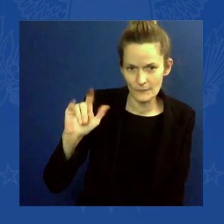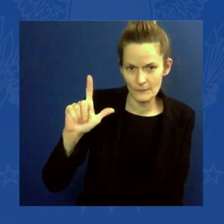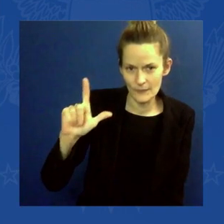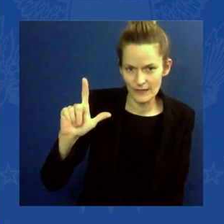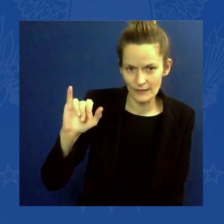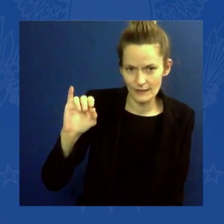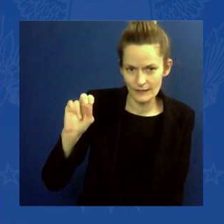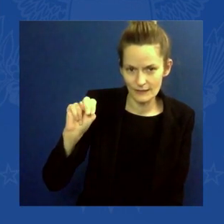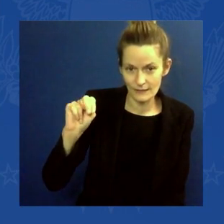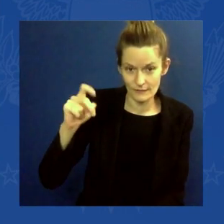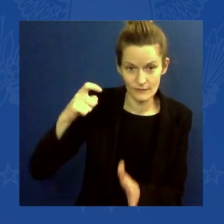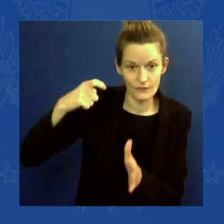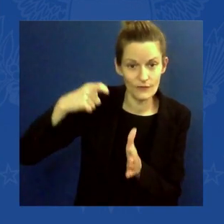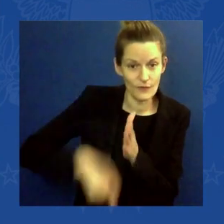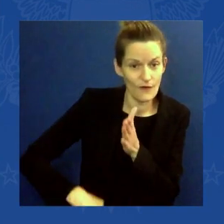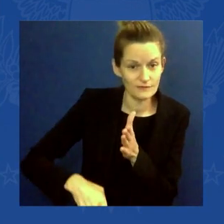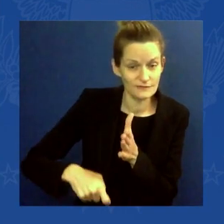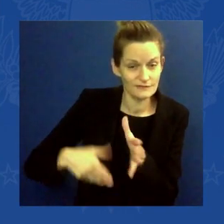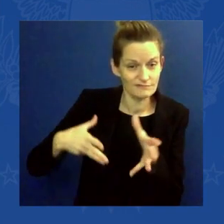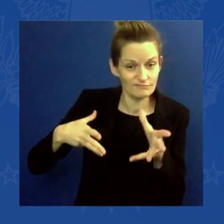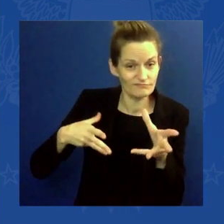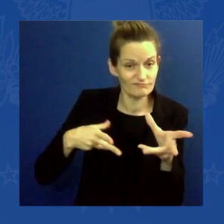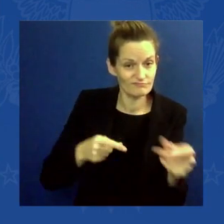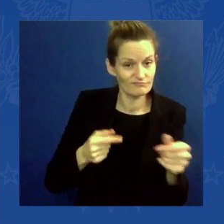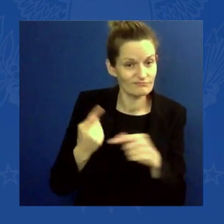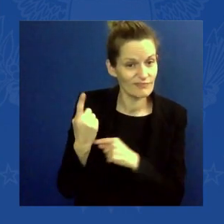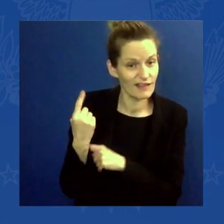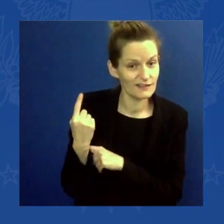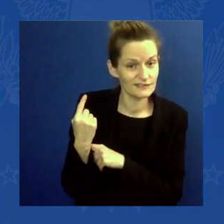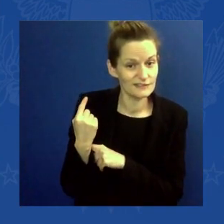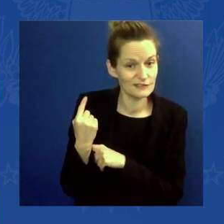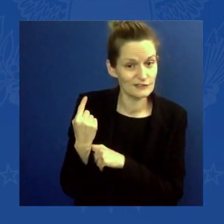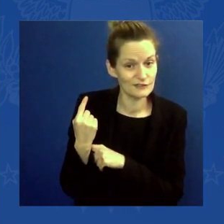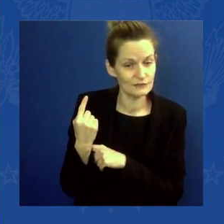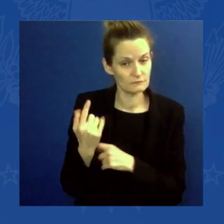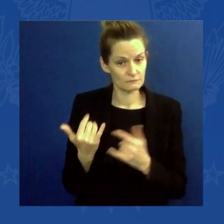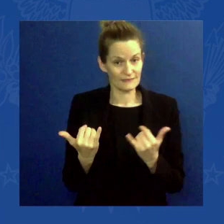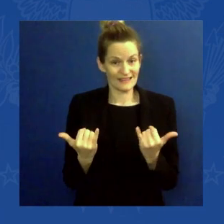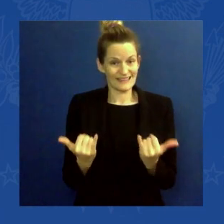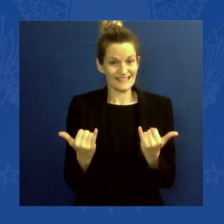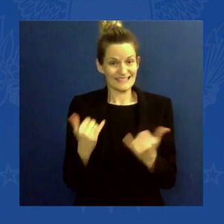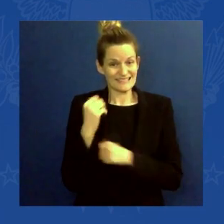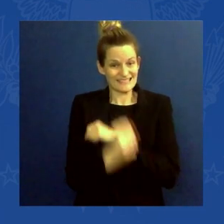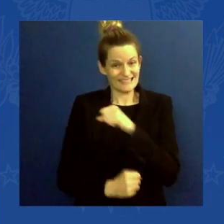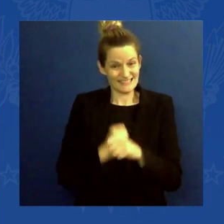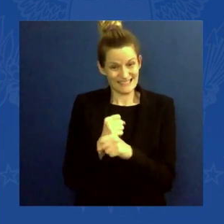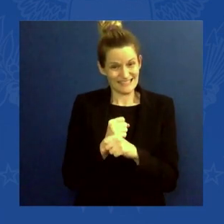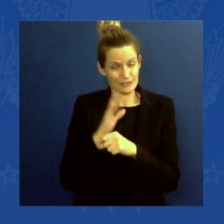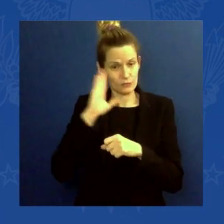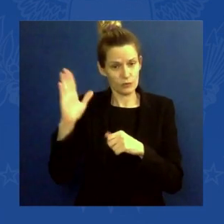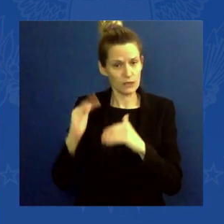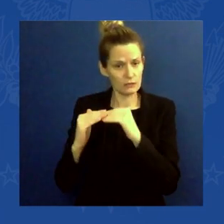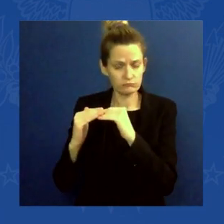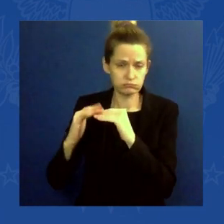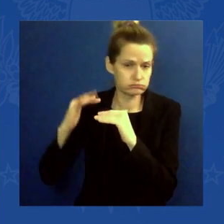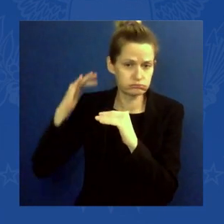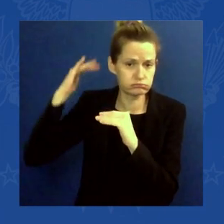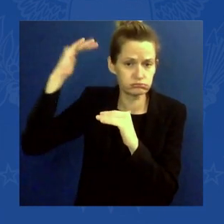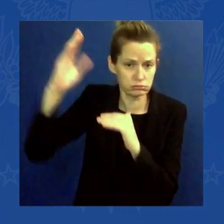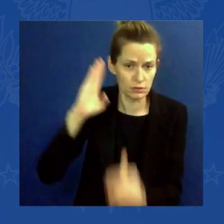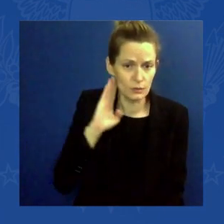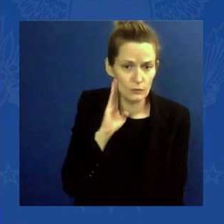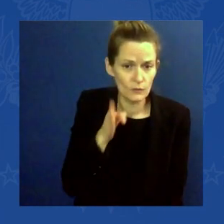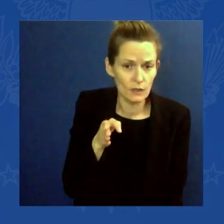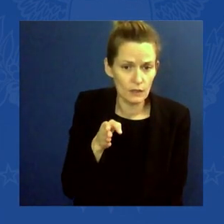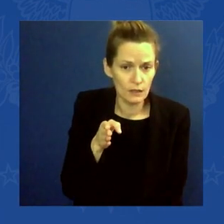And this year, unfortunately, we're going to break that record. It's a devastating loss to our economy and